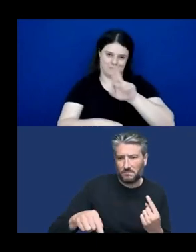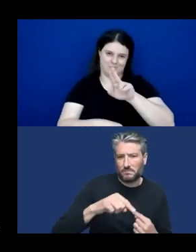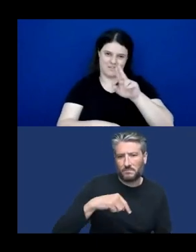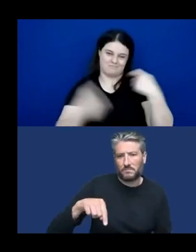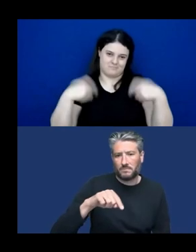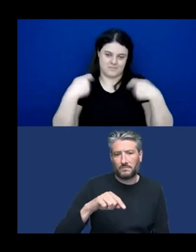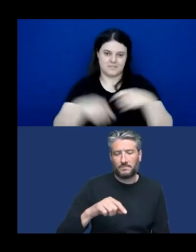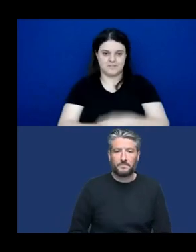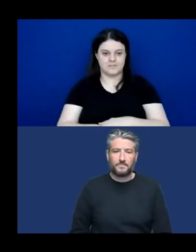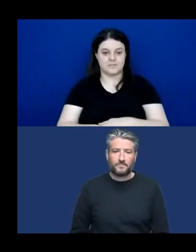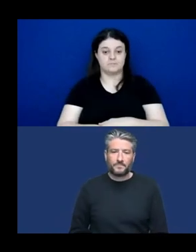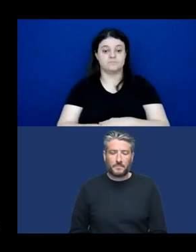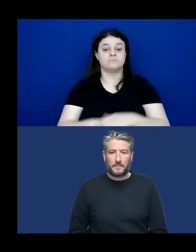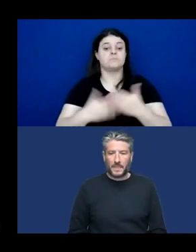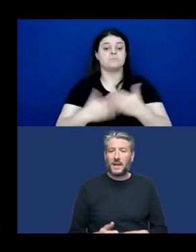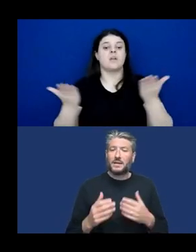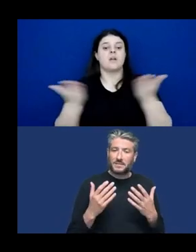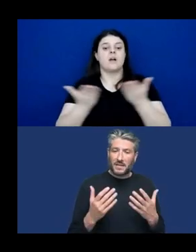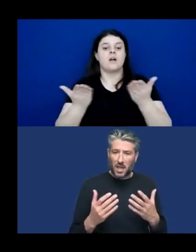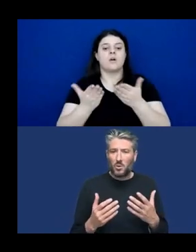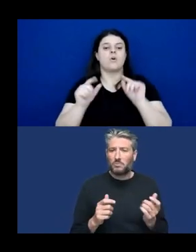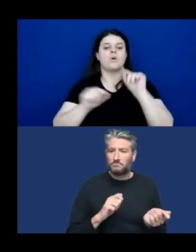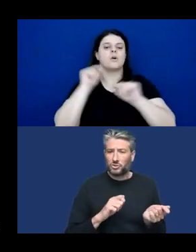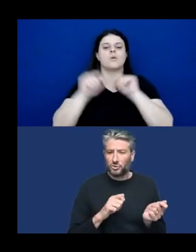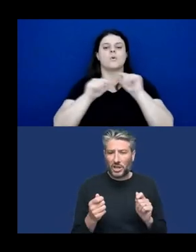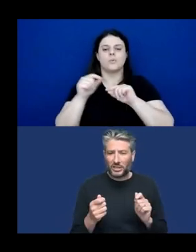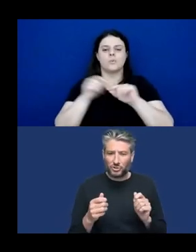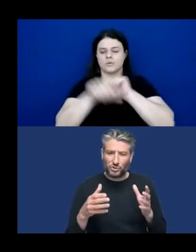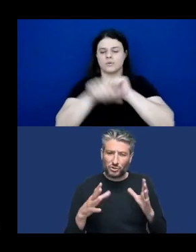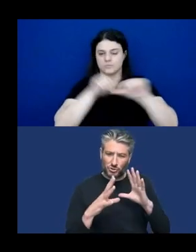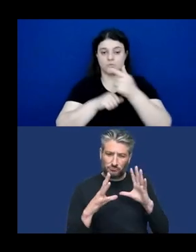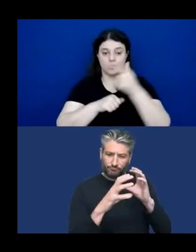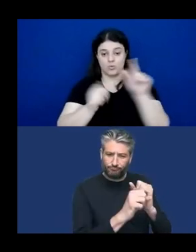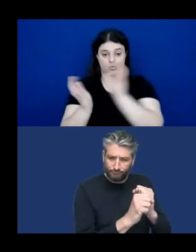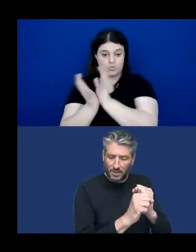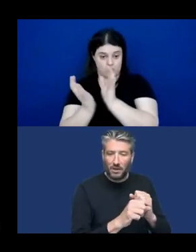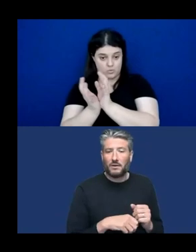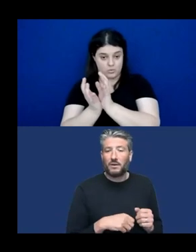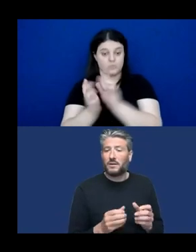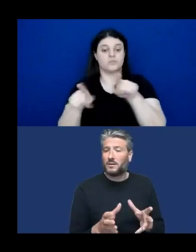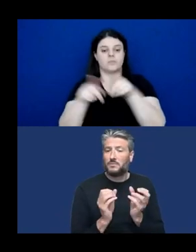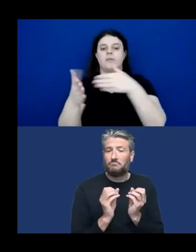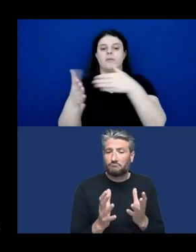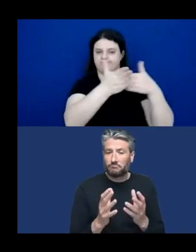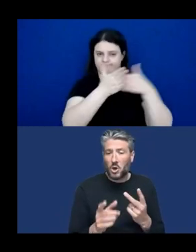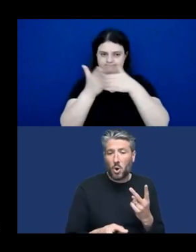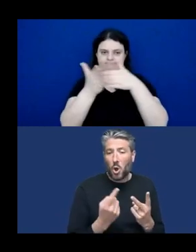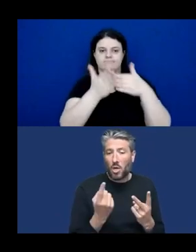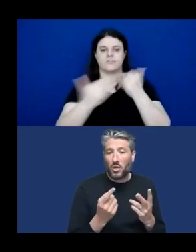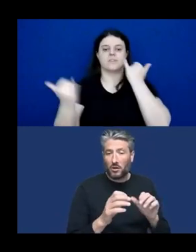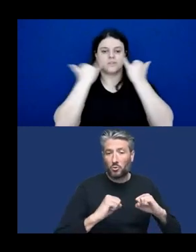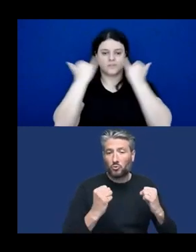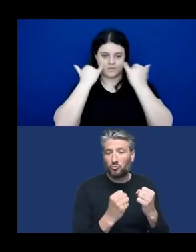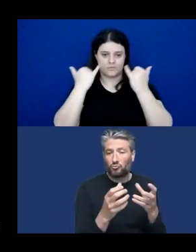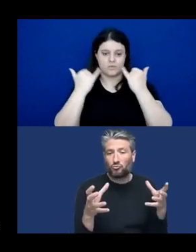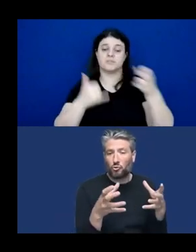Let's switch gears now a bit to discuss another group that encounters barriers in accessing information with modern technologies,